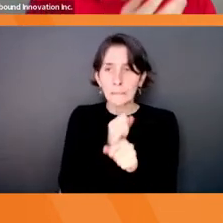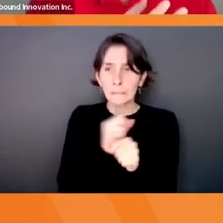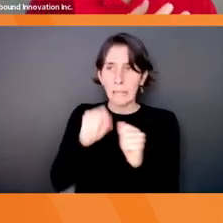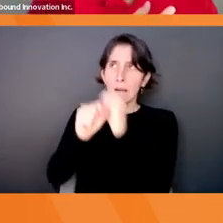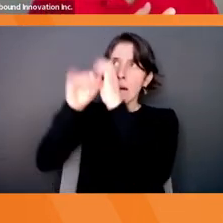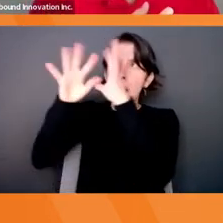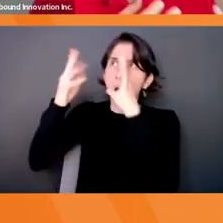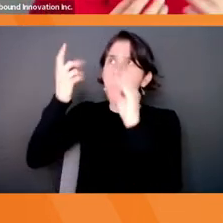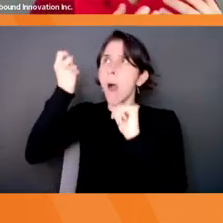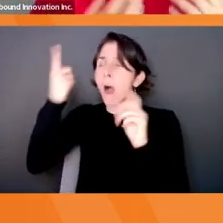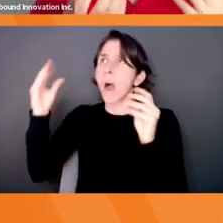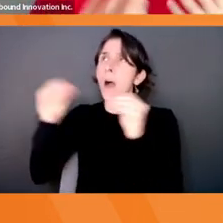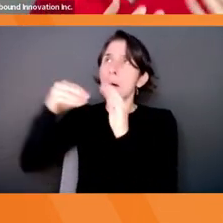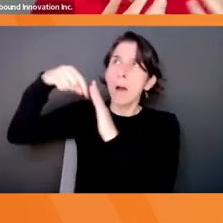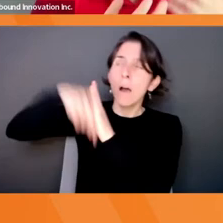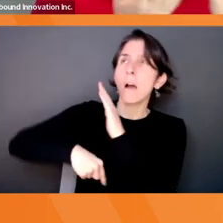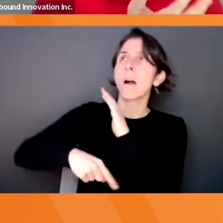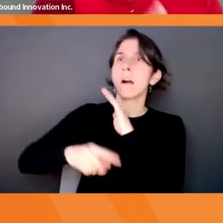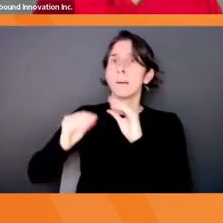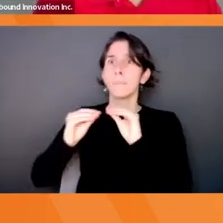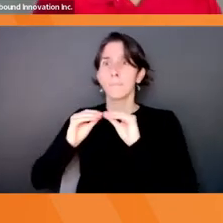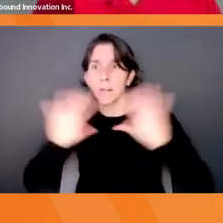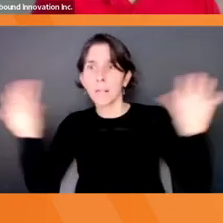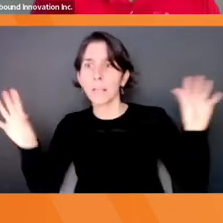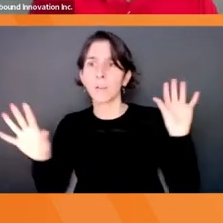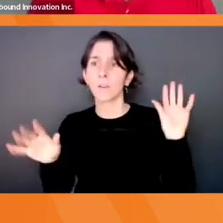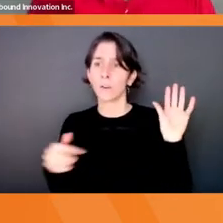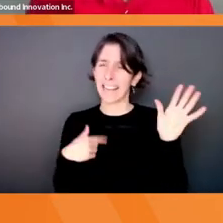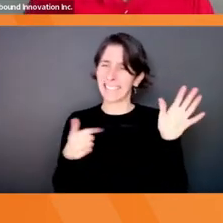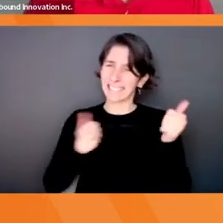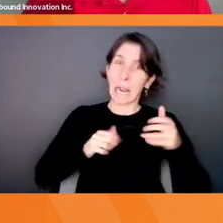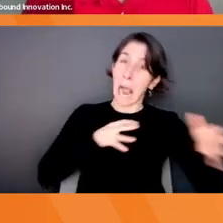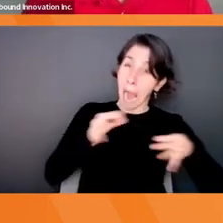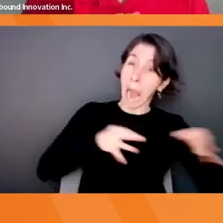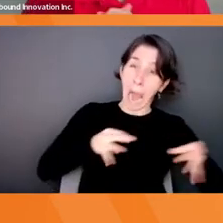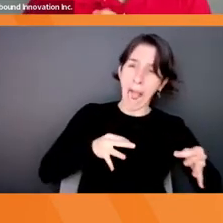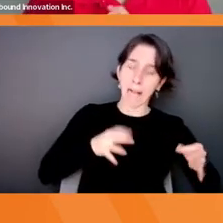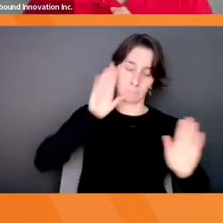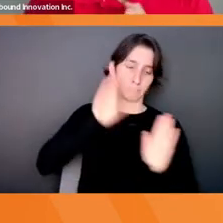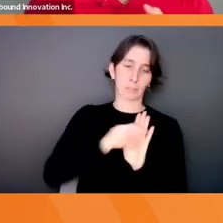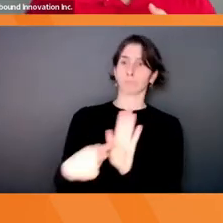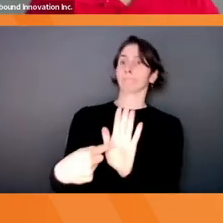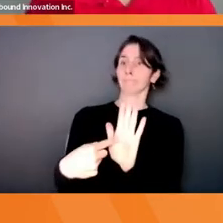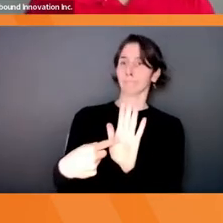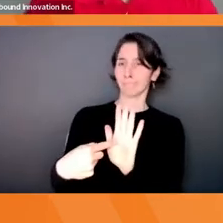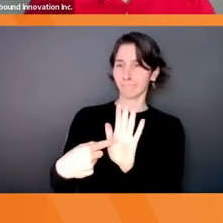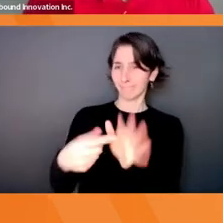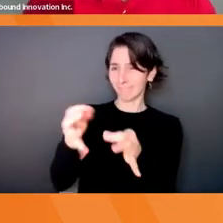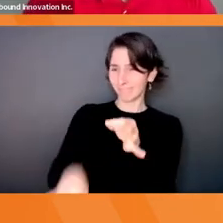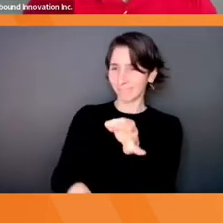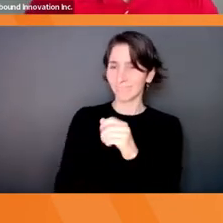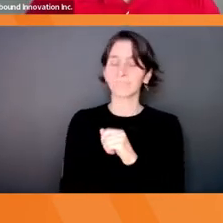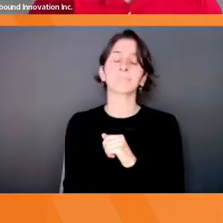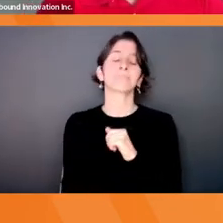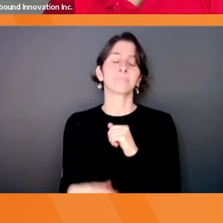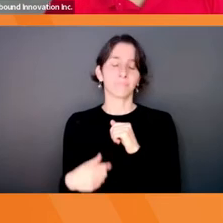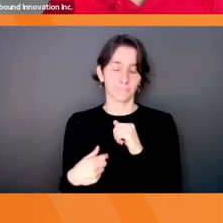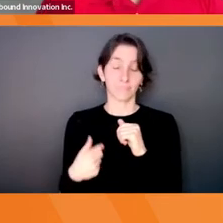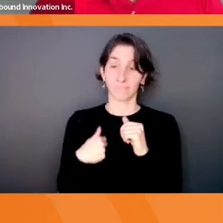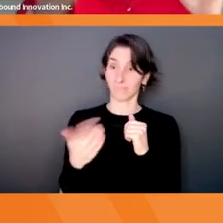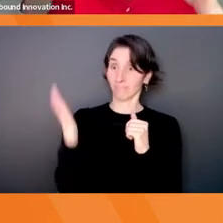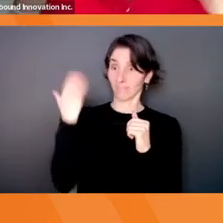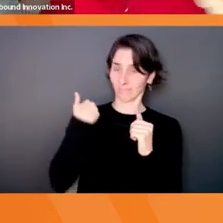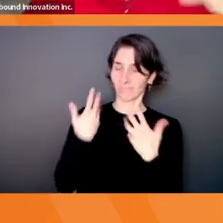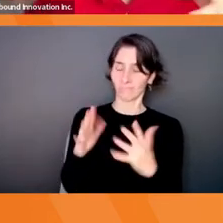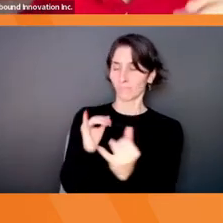it helps clarify for people what you're trying to say. I had the pleasure of interviewing a Lego designer. If